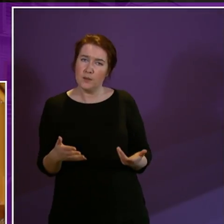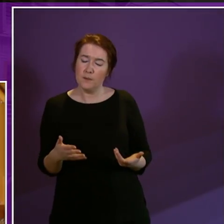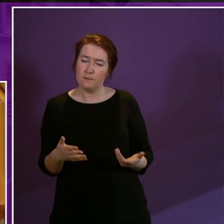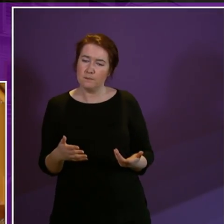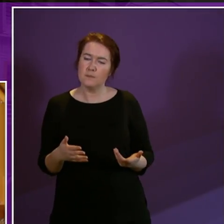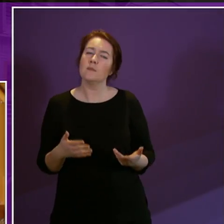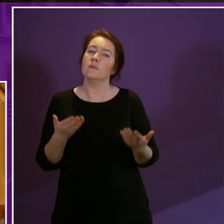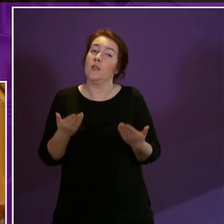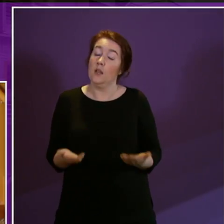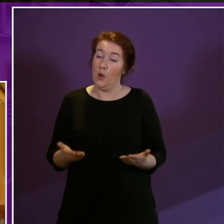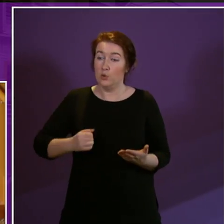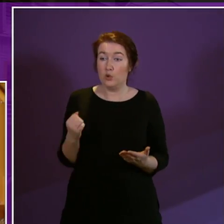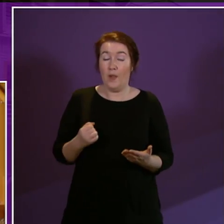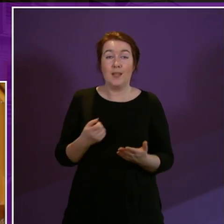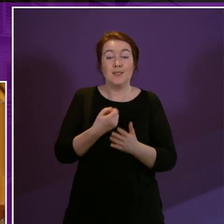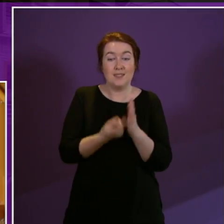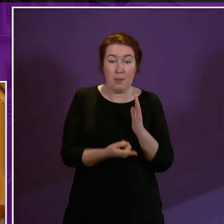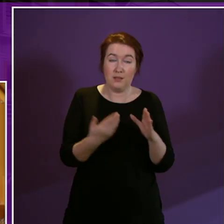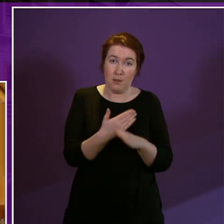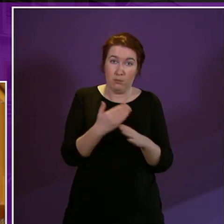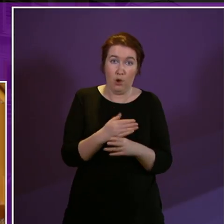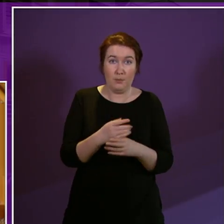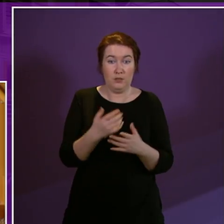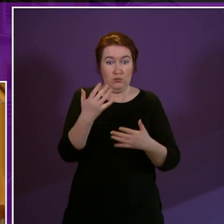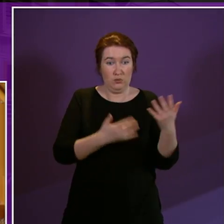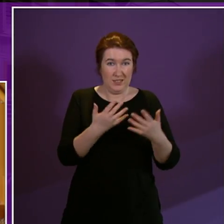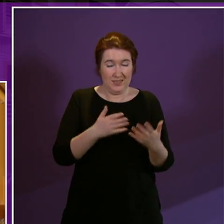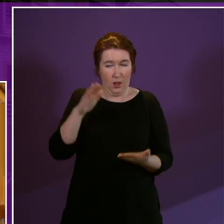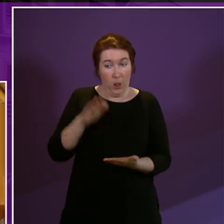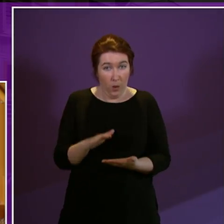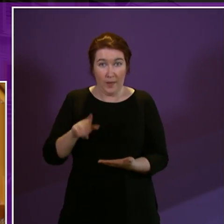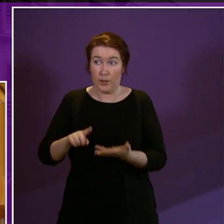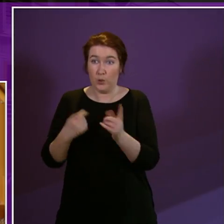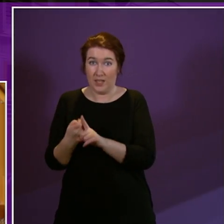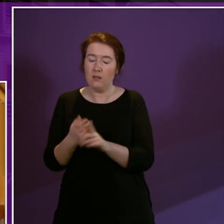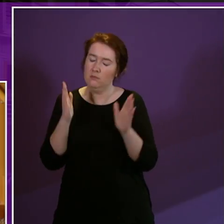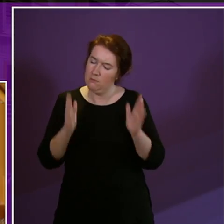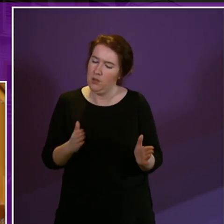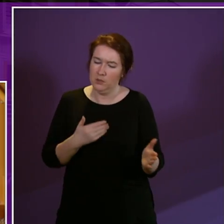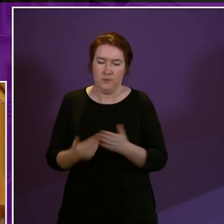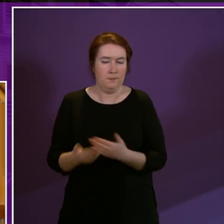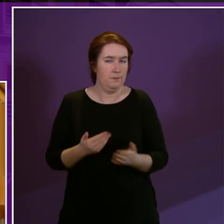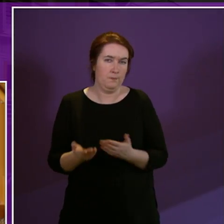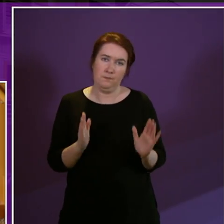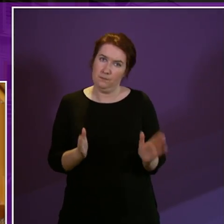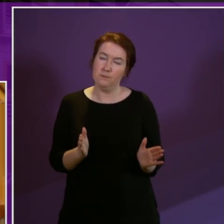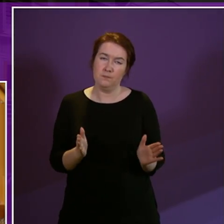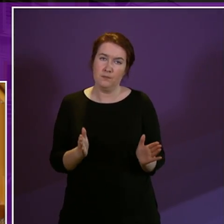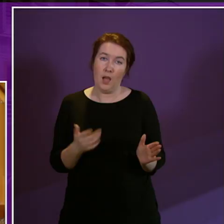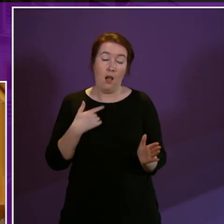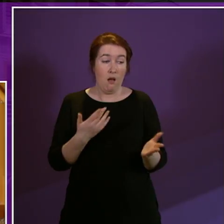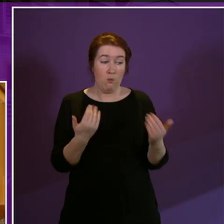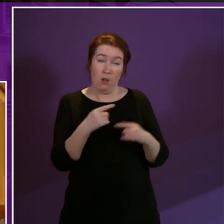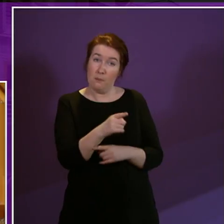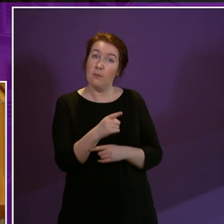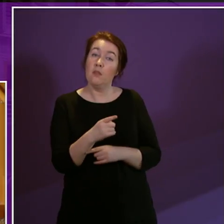employment rate in Scotland is lower than the rest of the UK is something we have to address and I welcome the comments the Minister's